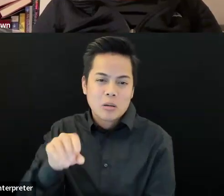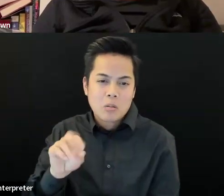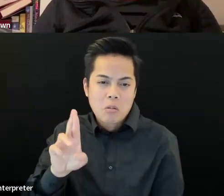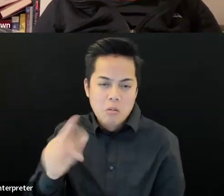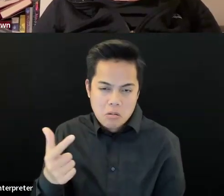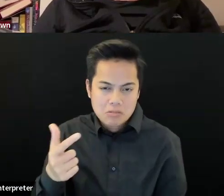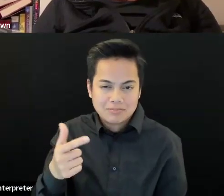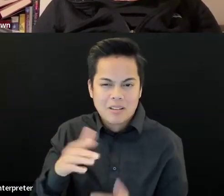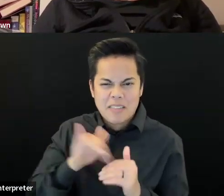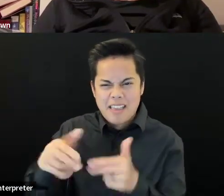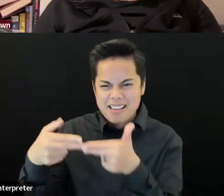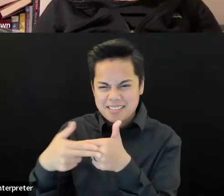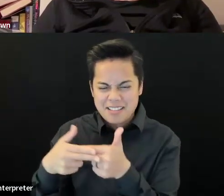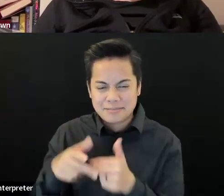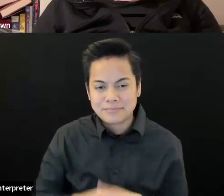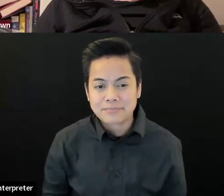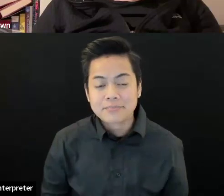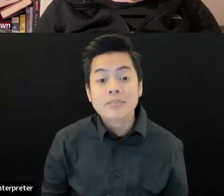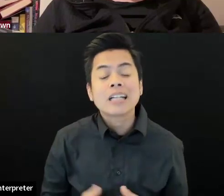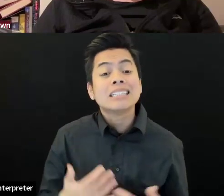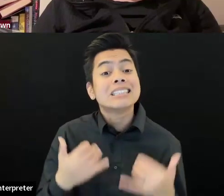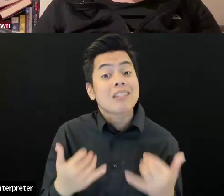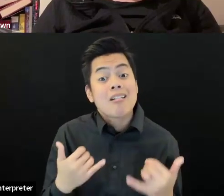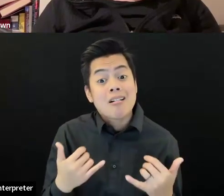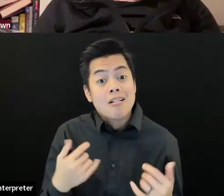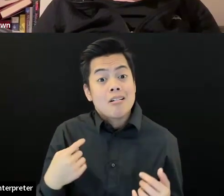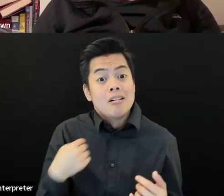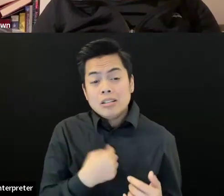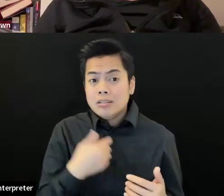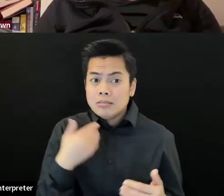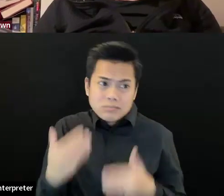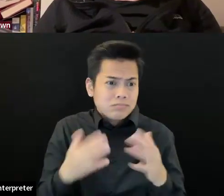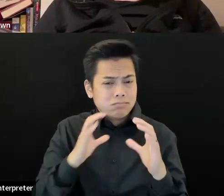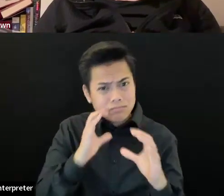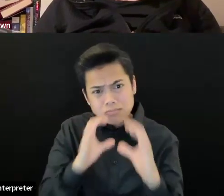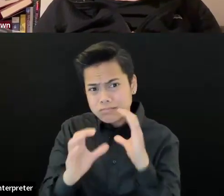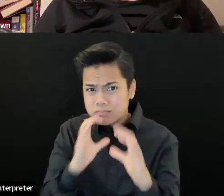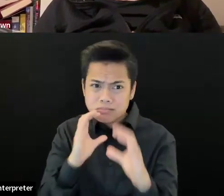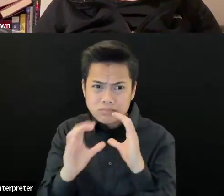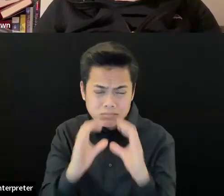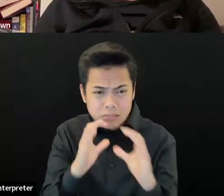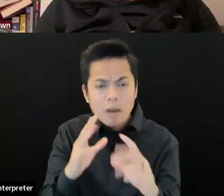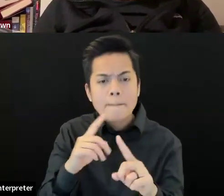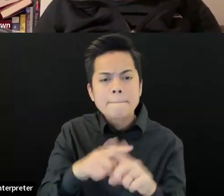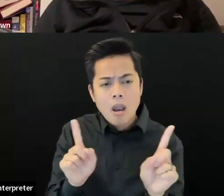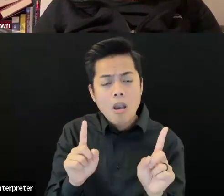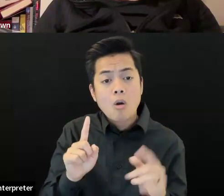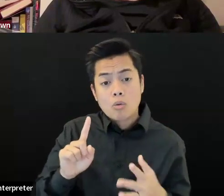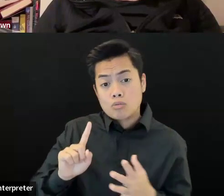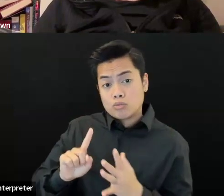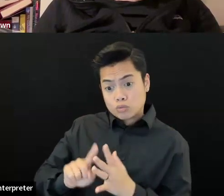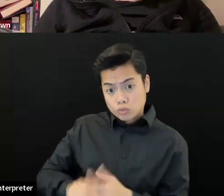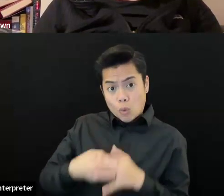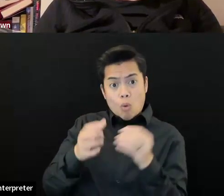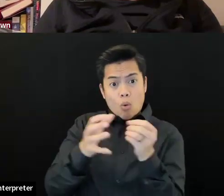there is, uh, if you go through these channels, you will be the first to know. And Emily just put the link to the